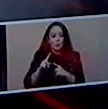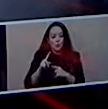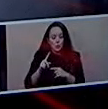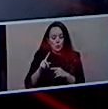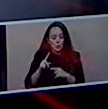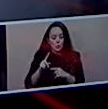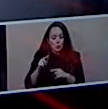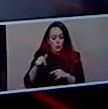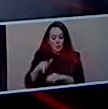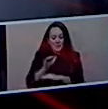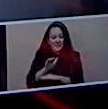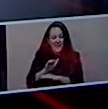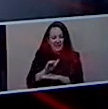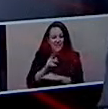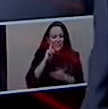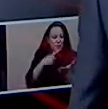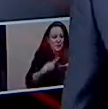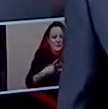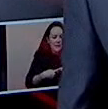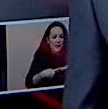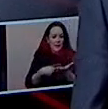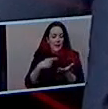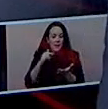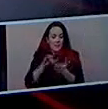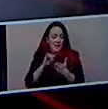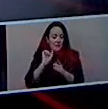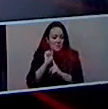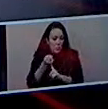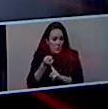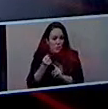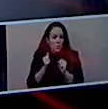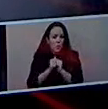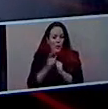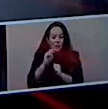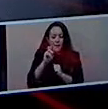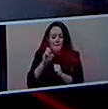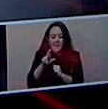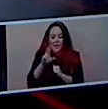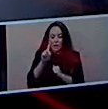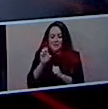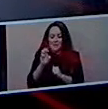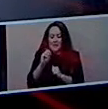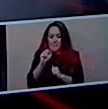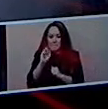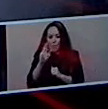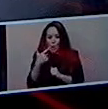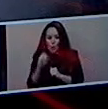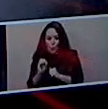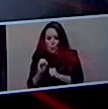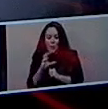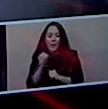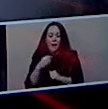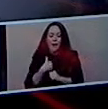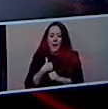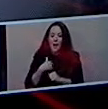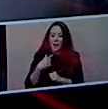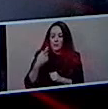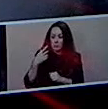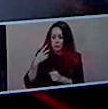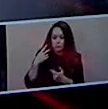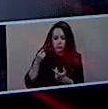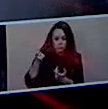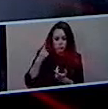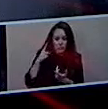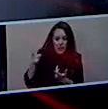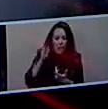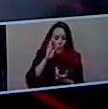All right, that's the County Judge Ricardo Salmoniego speaking live during a news conference. We are continuing to stream that for you on KVI.com and the KVI News